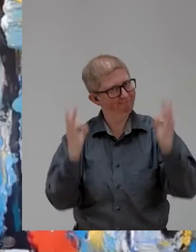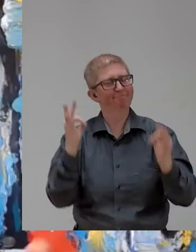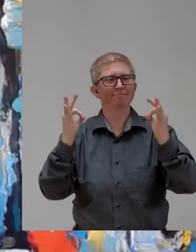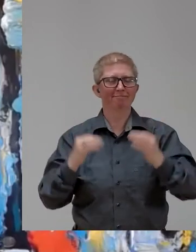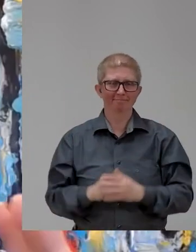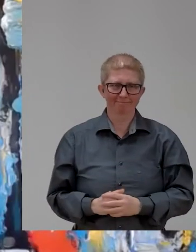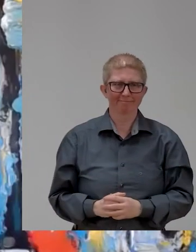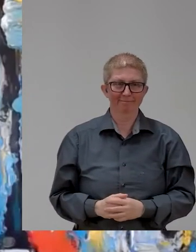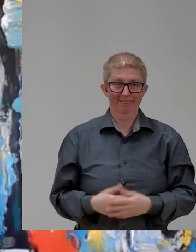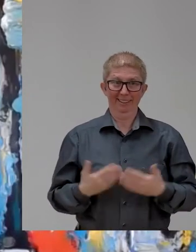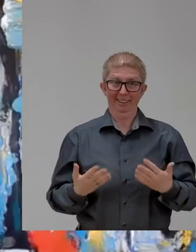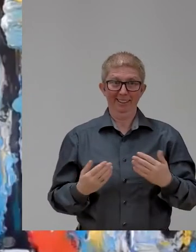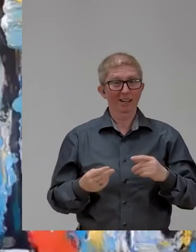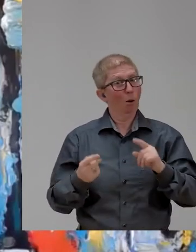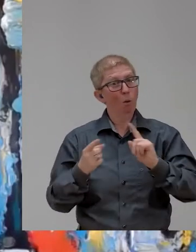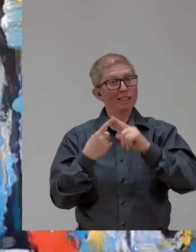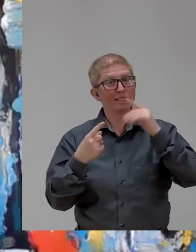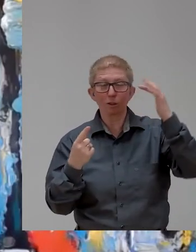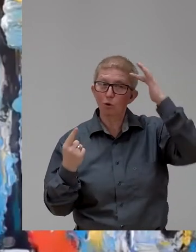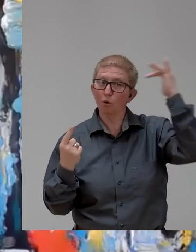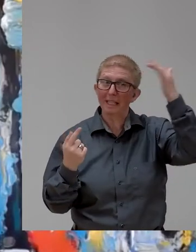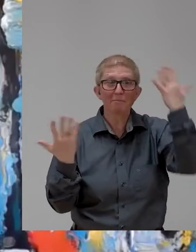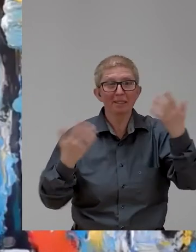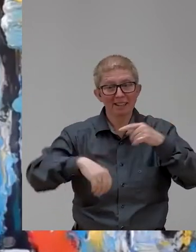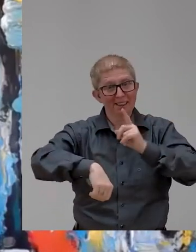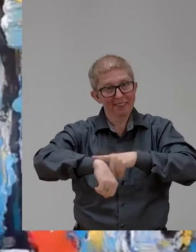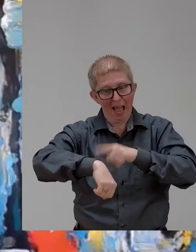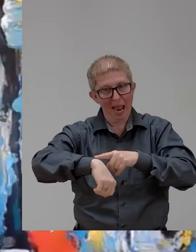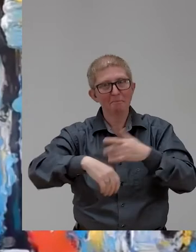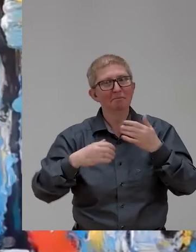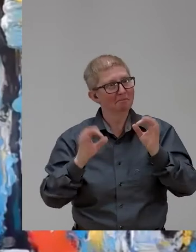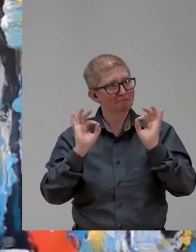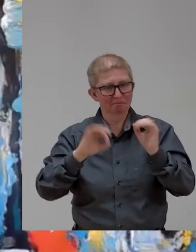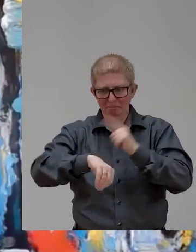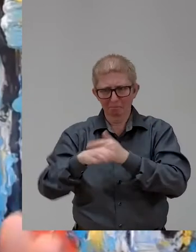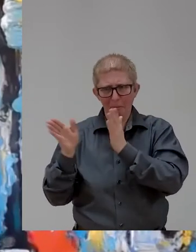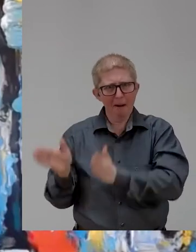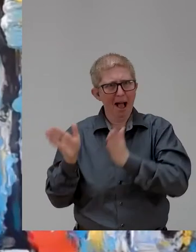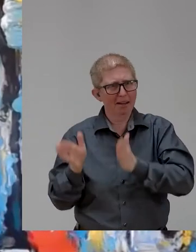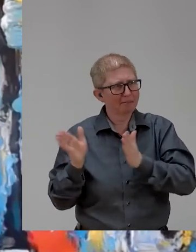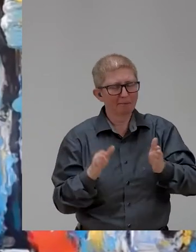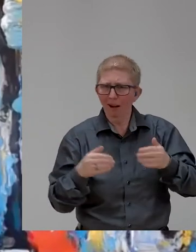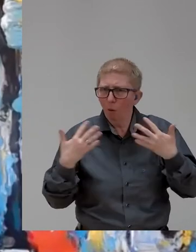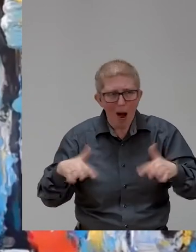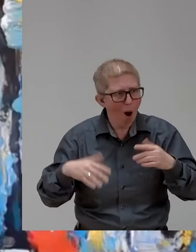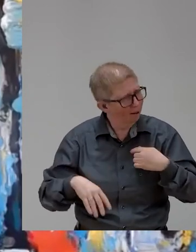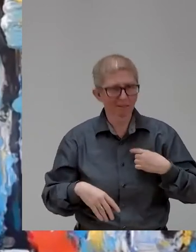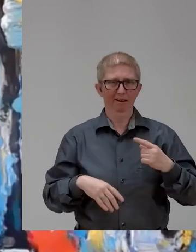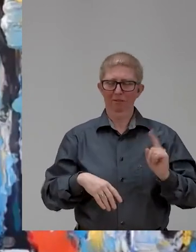we're on time. It's exactly the time we plan to be, and I'm not used to it, so I'm